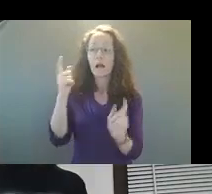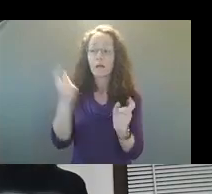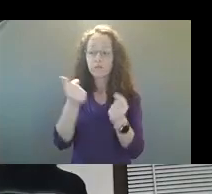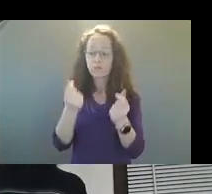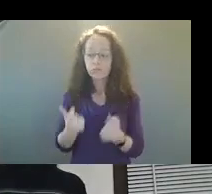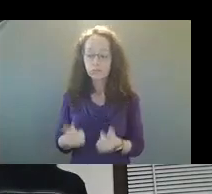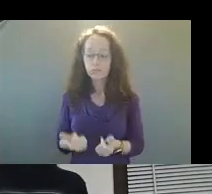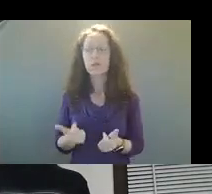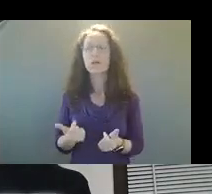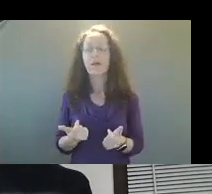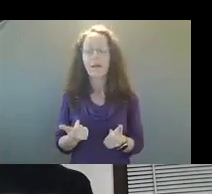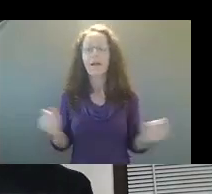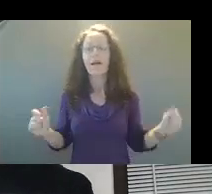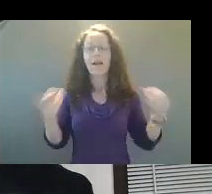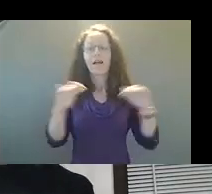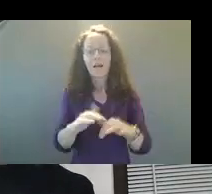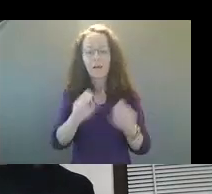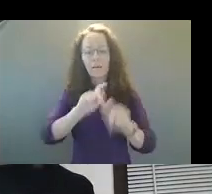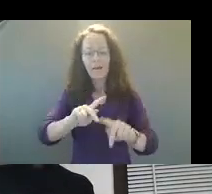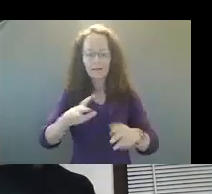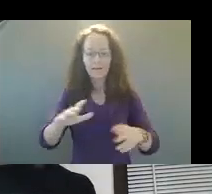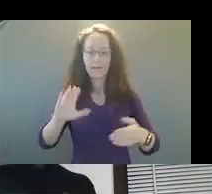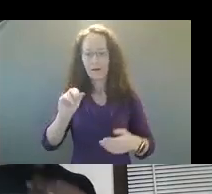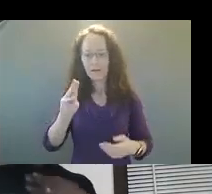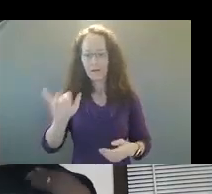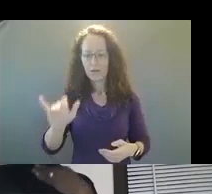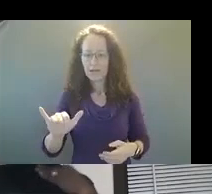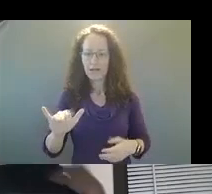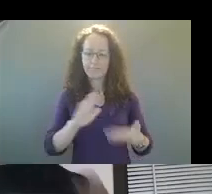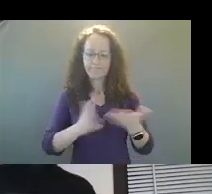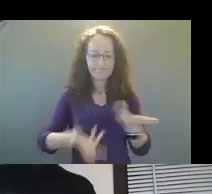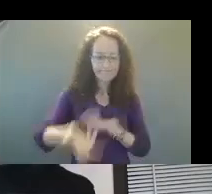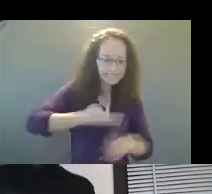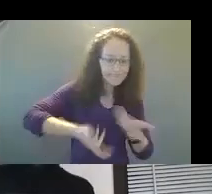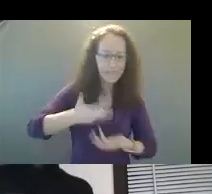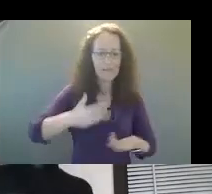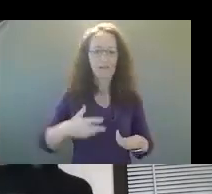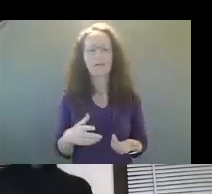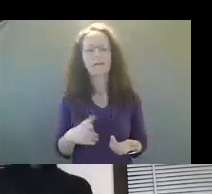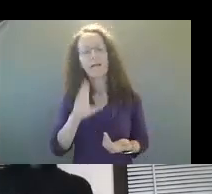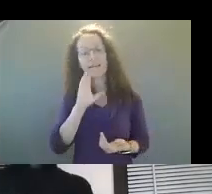and really do that valuable work. not that it has ceased, but it's certainly been difficult during the pandemic.